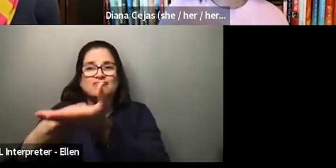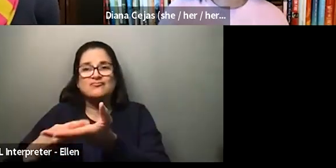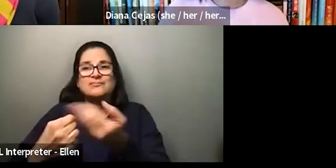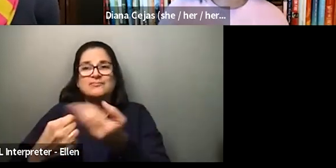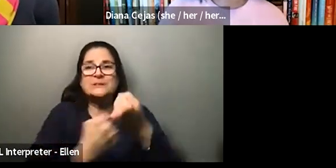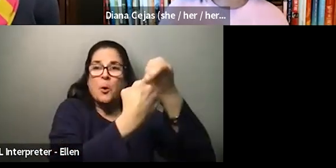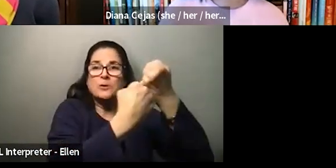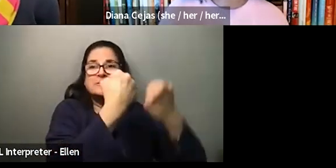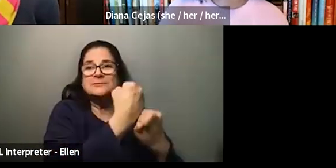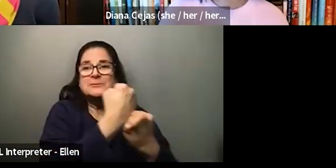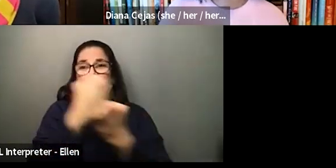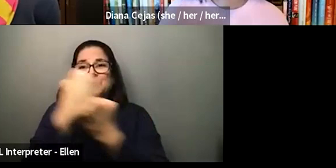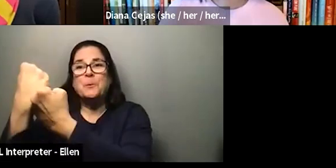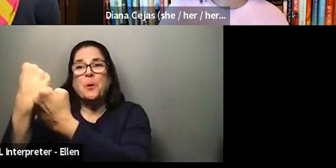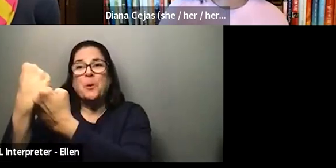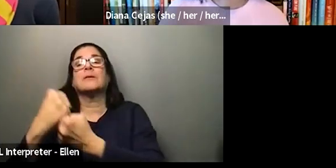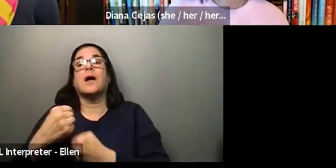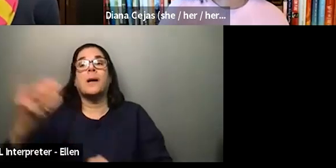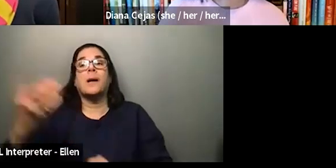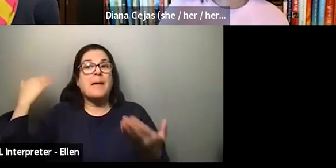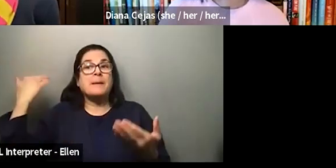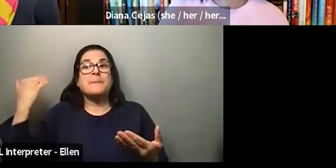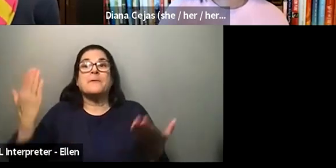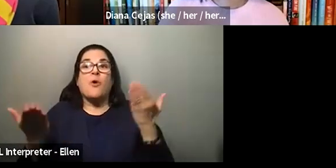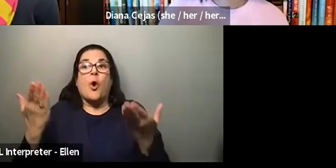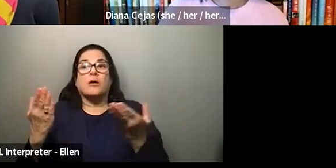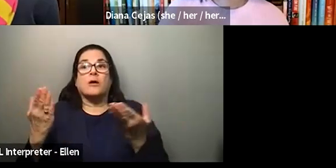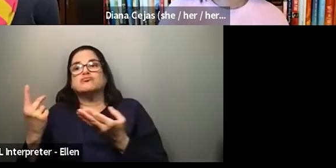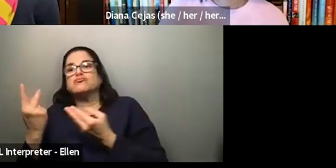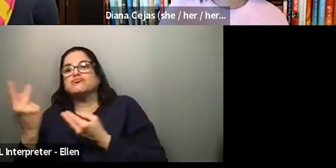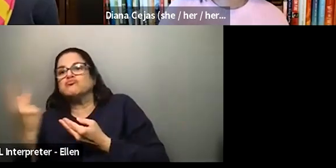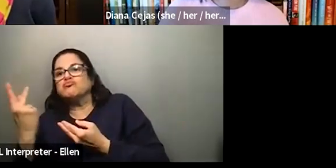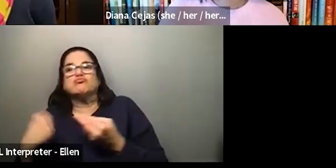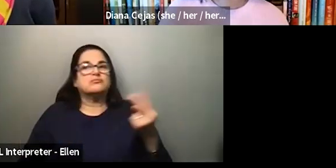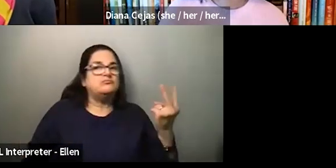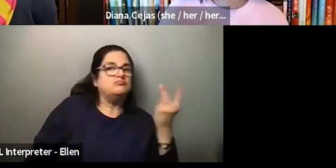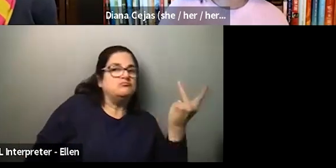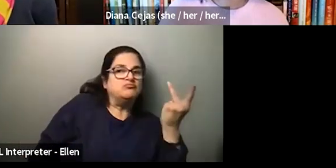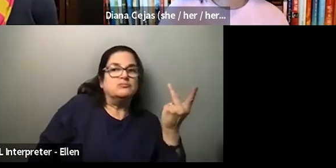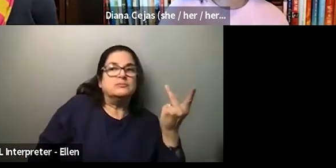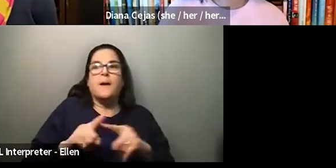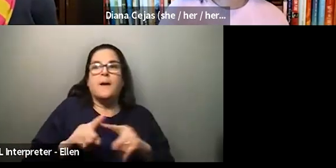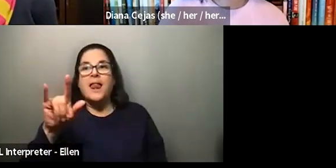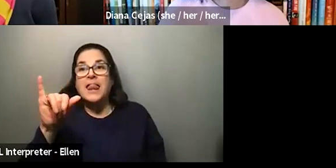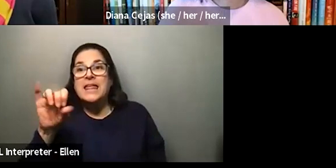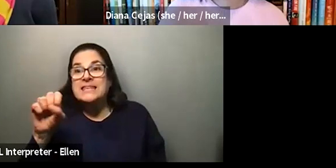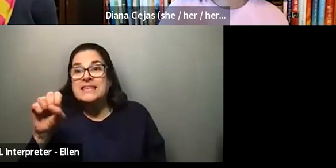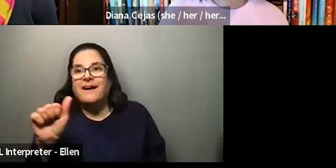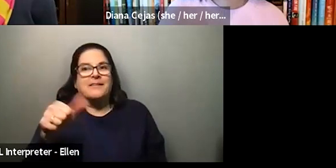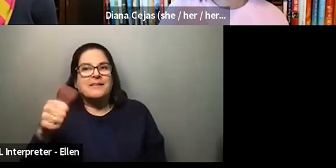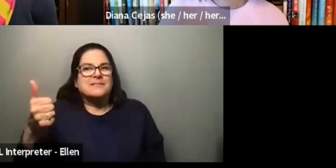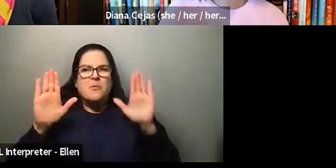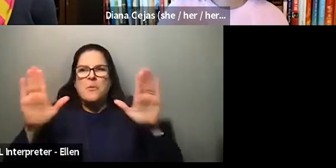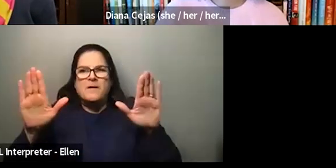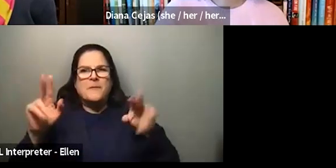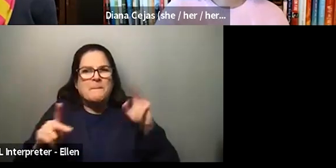independently? We may have earlier on, but because of Lisa and because of these incredible people on this panel, we have all found each